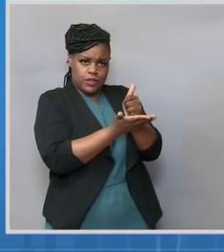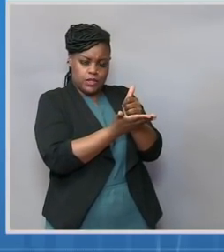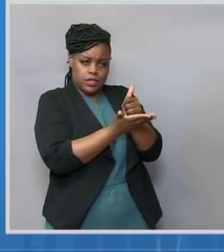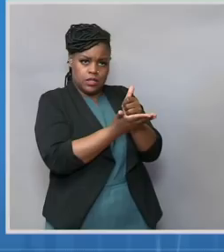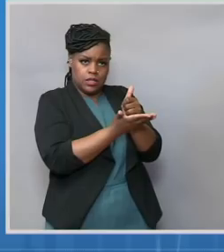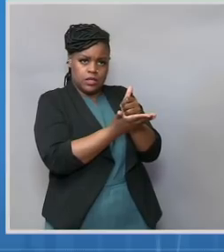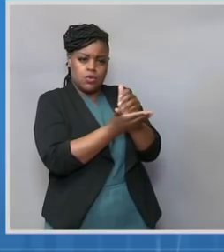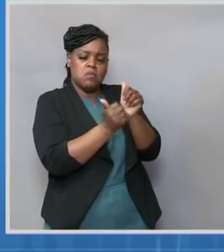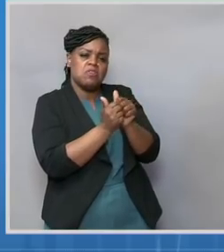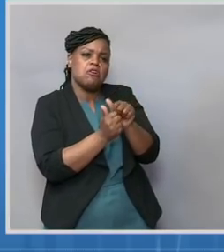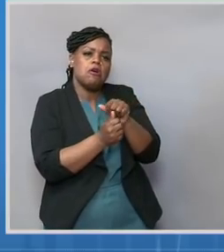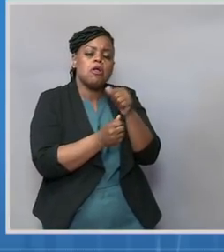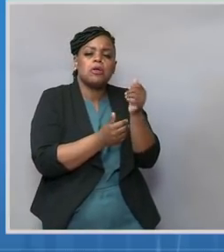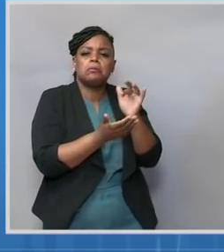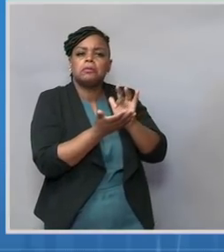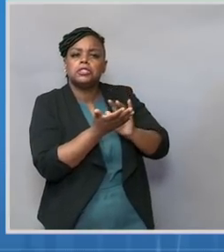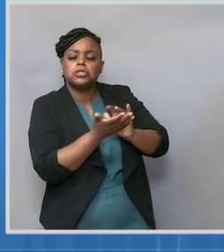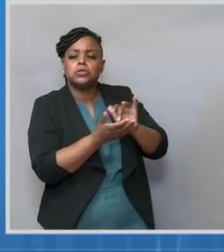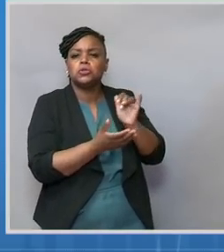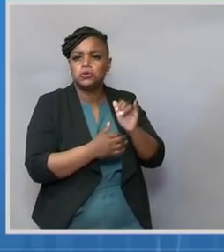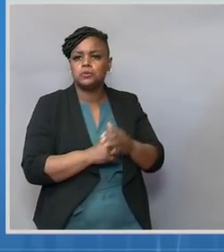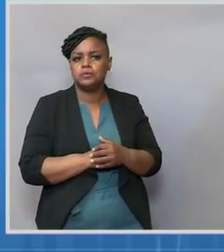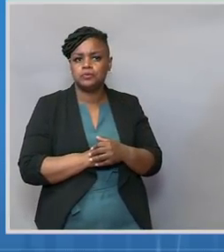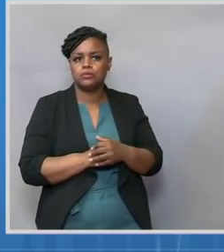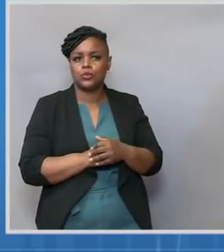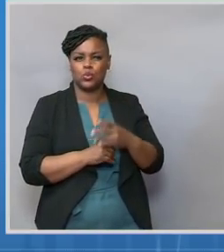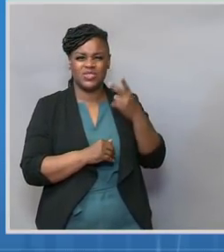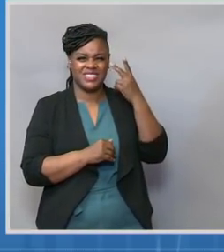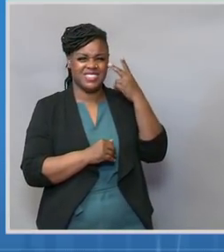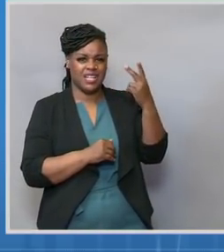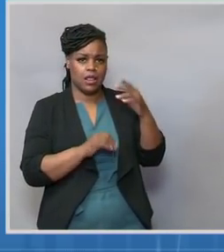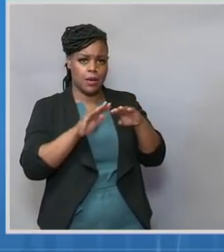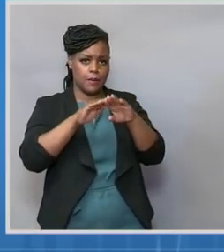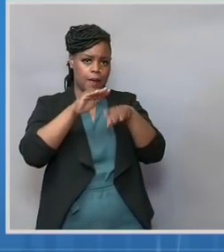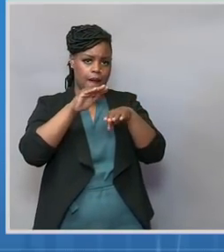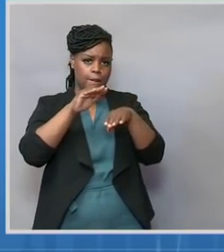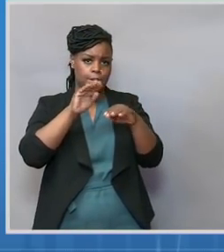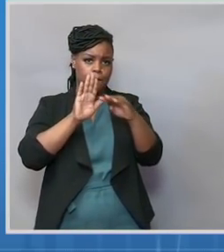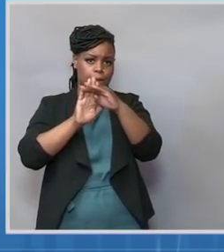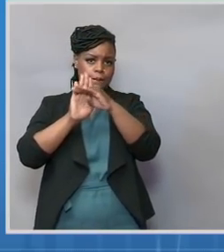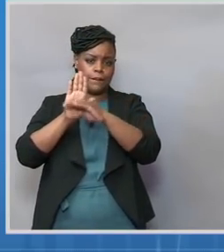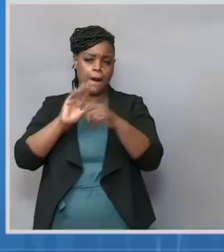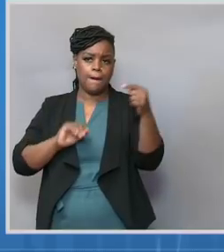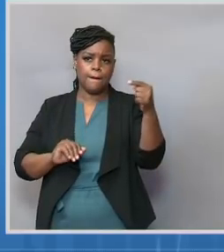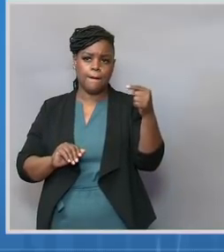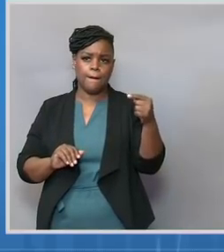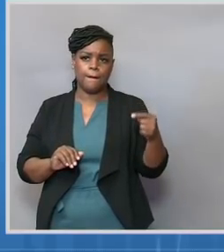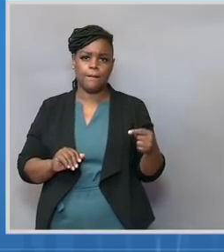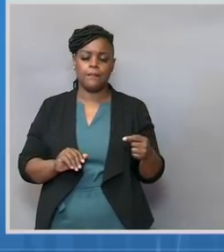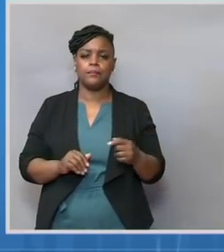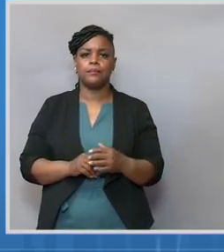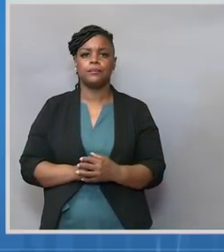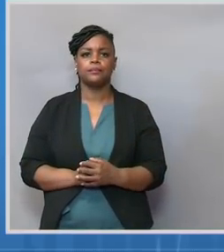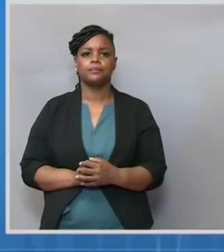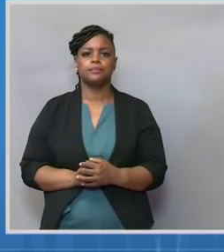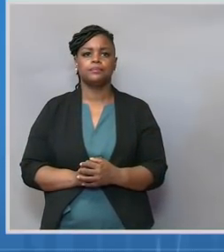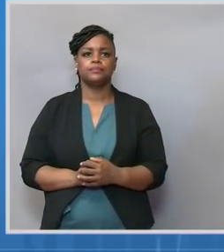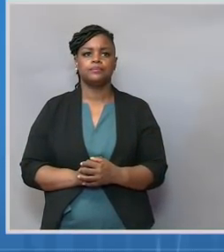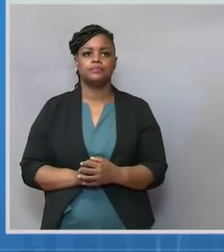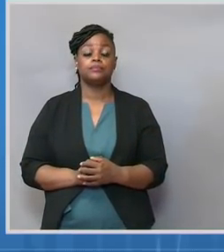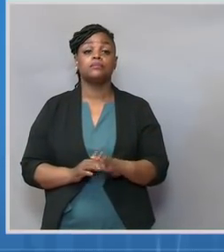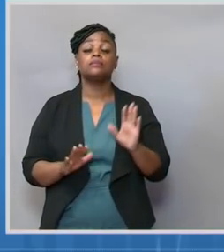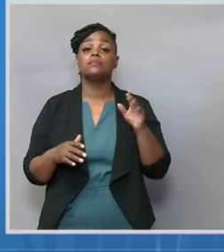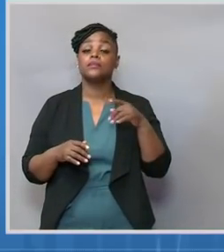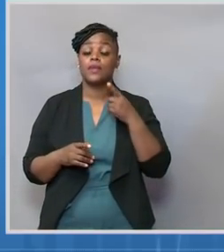agents, as shown on the bottom of this slide. Next slide. And then finally, there's a clinical